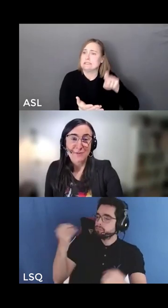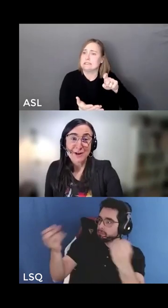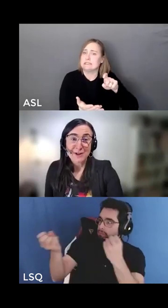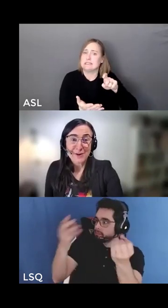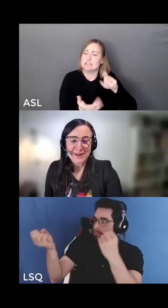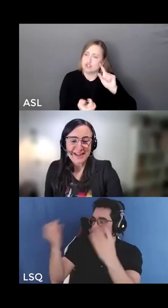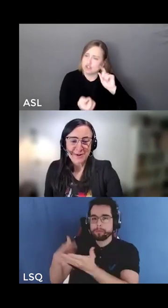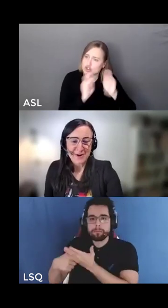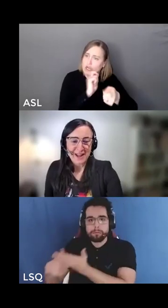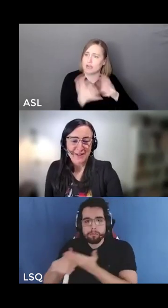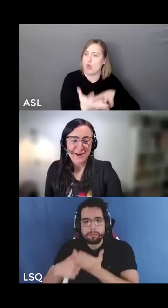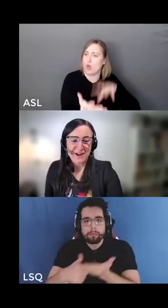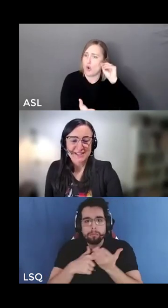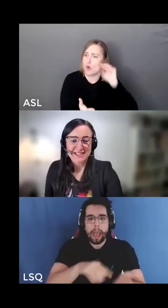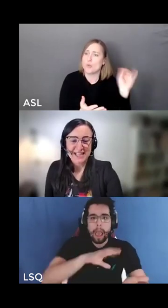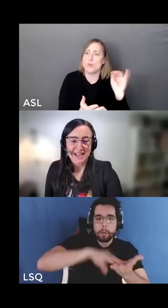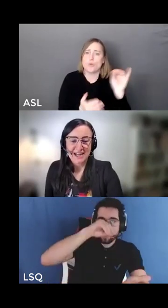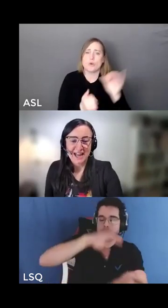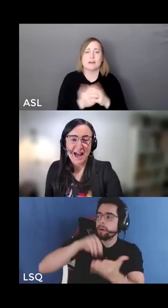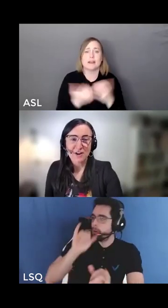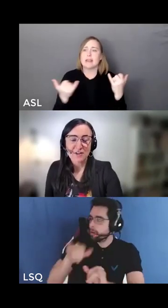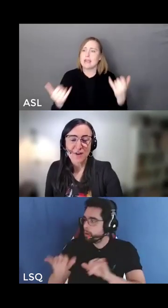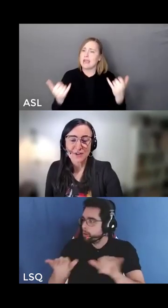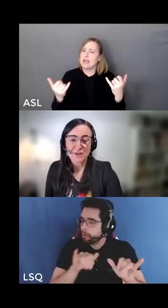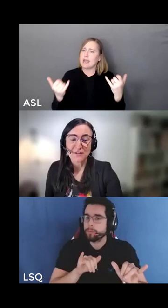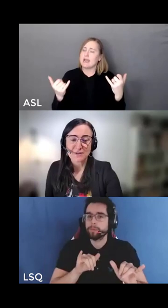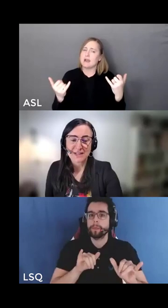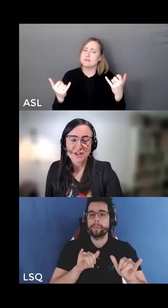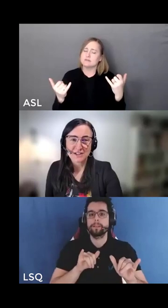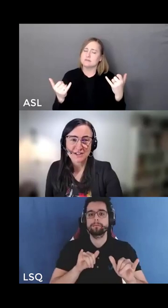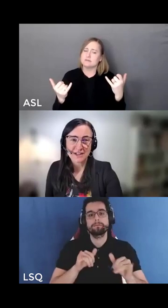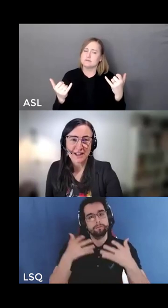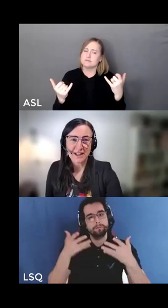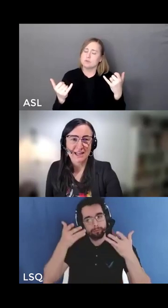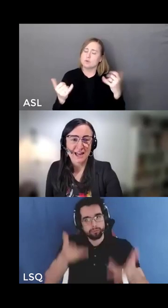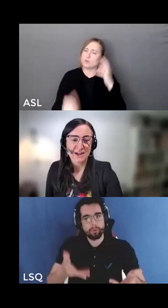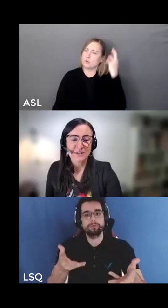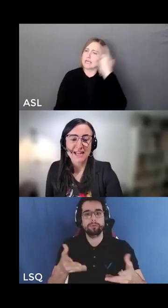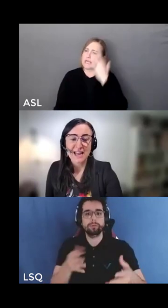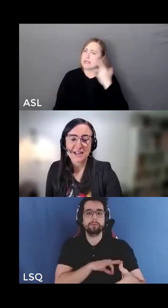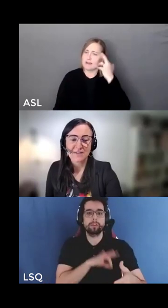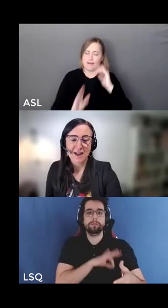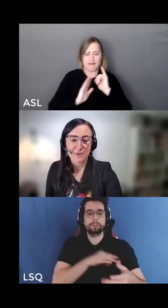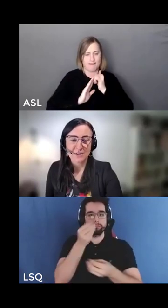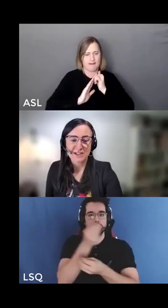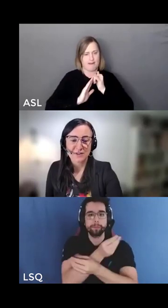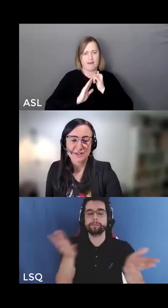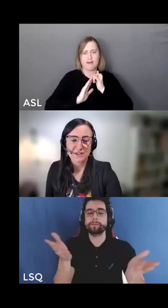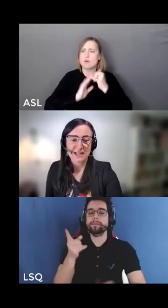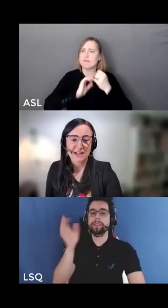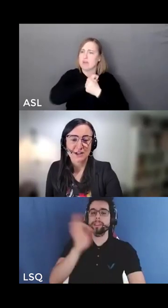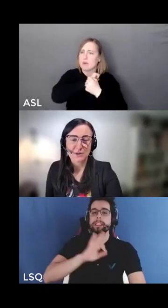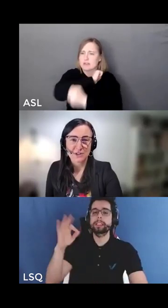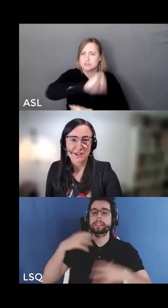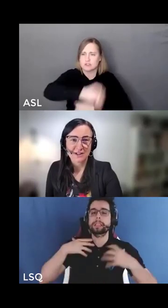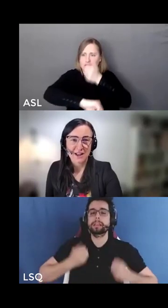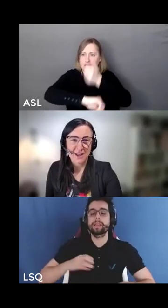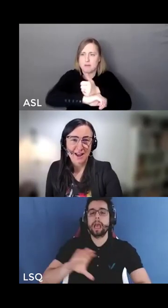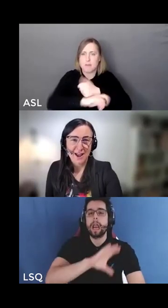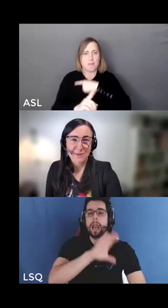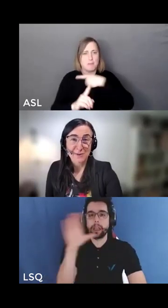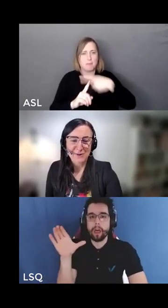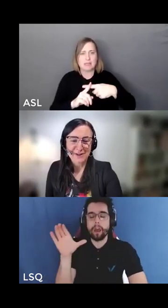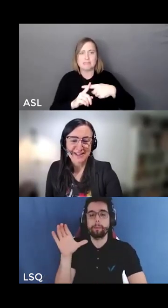And we're learning at Healthcare Excellence Canada how to foster a foundation and an understanding of equity, diversity and inclusion.